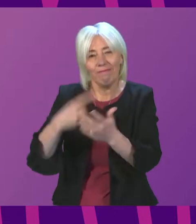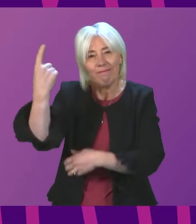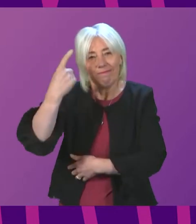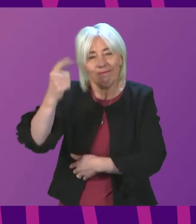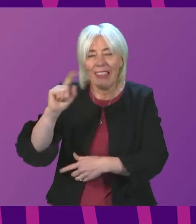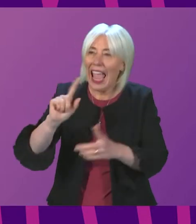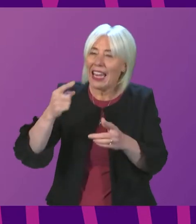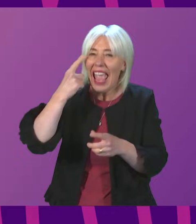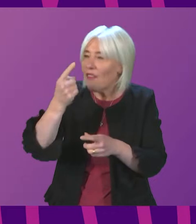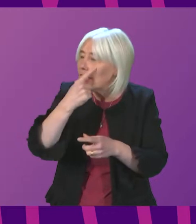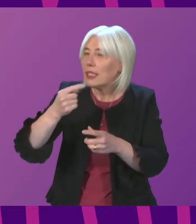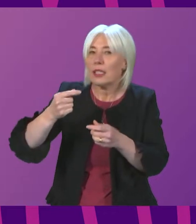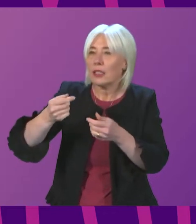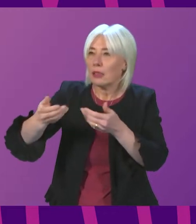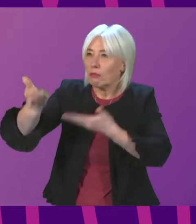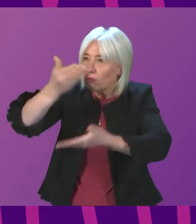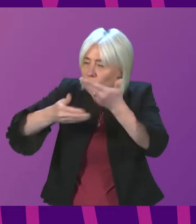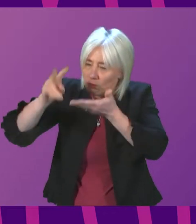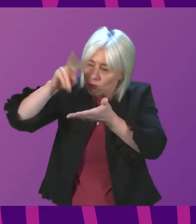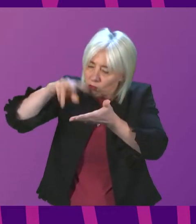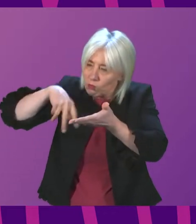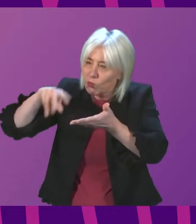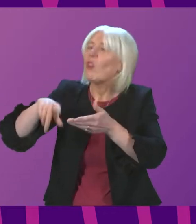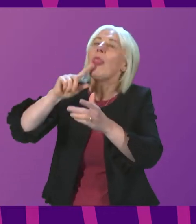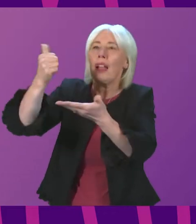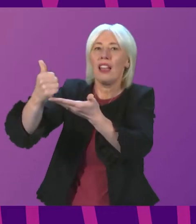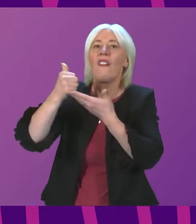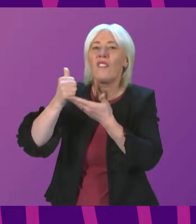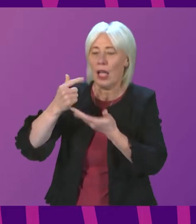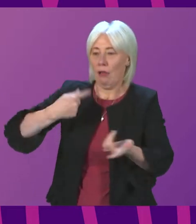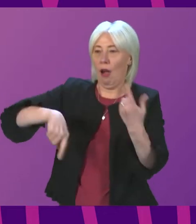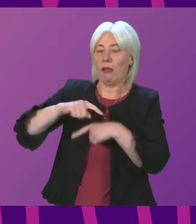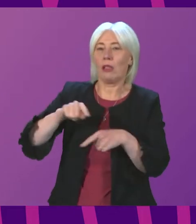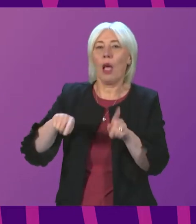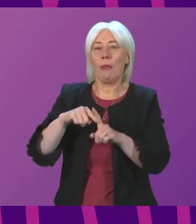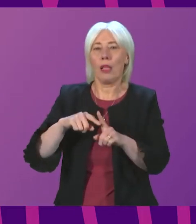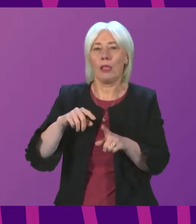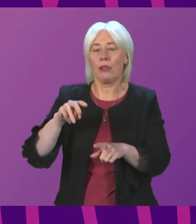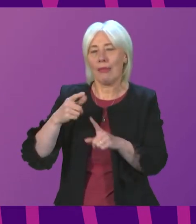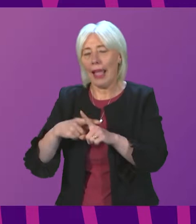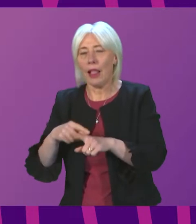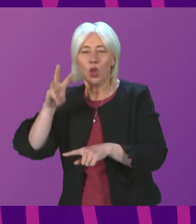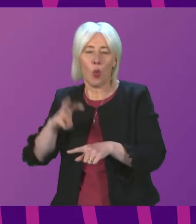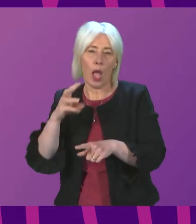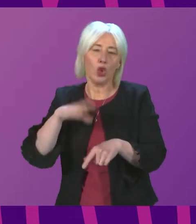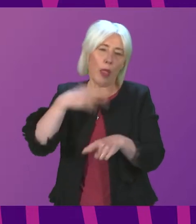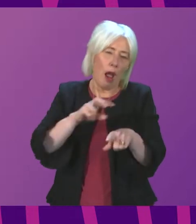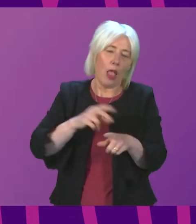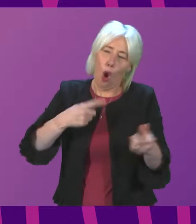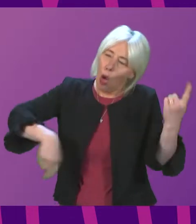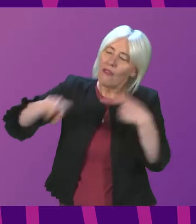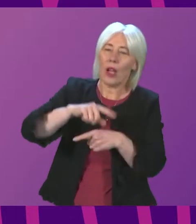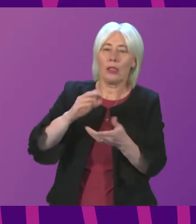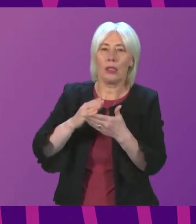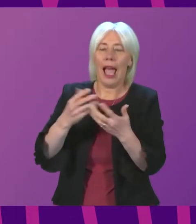evidence about the virus and on the strength of that, advise the four governments across the UK how we can continue to use vaccination to